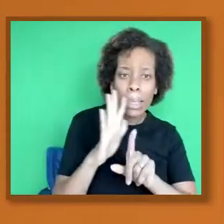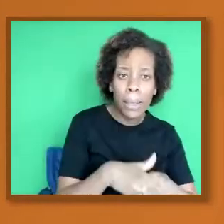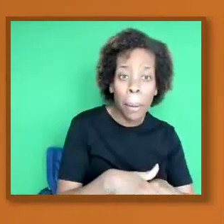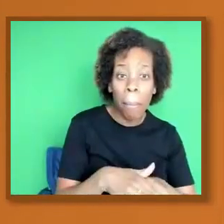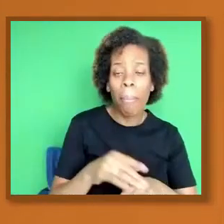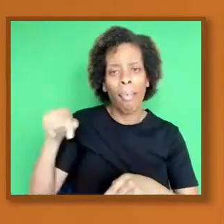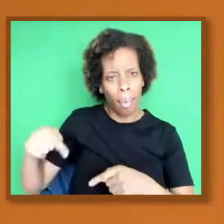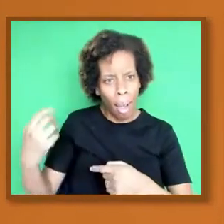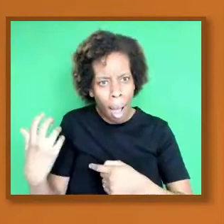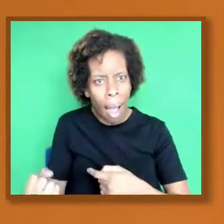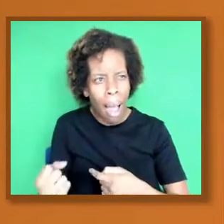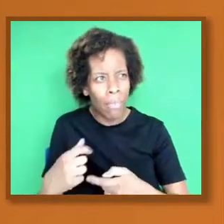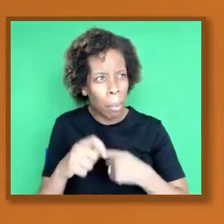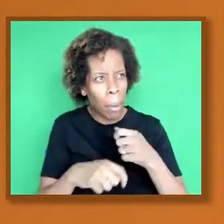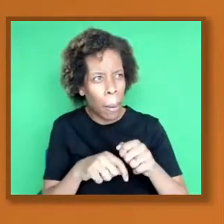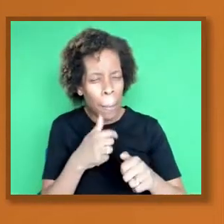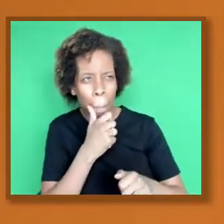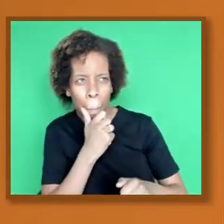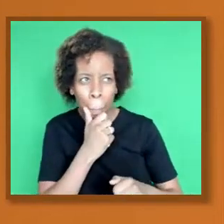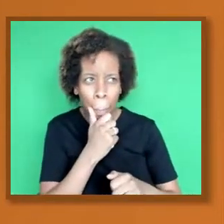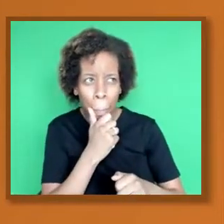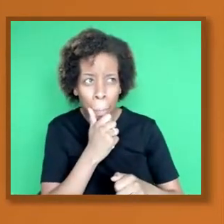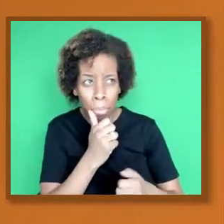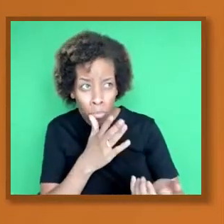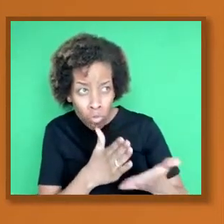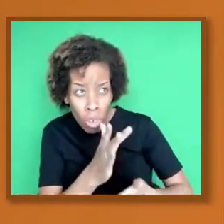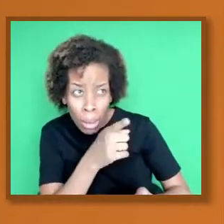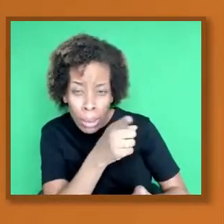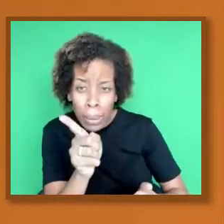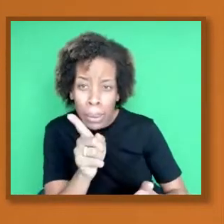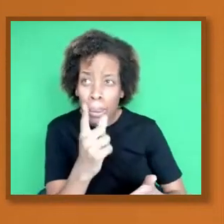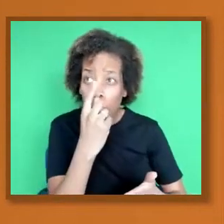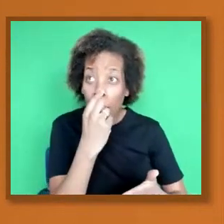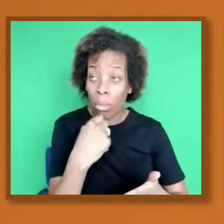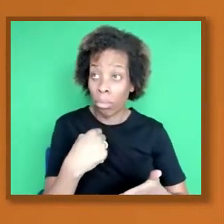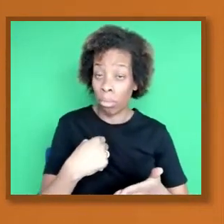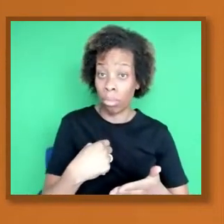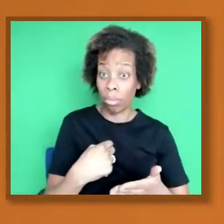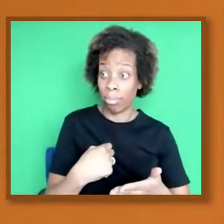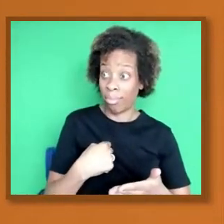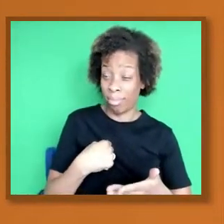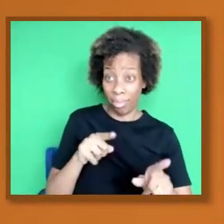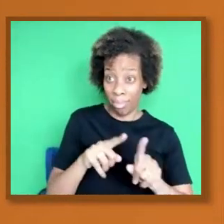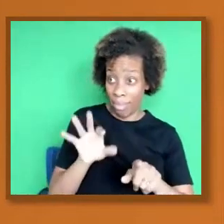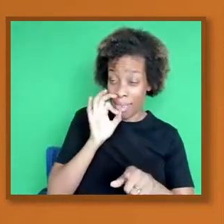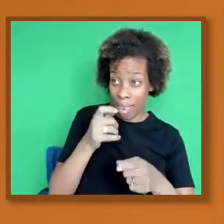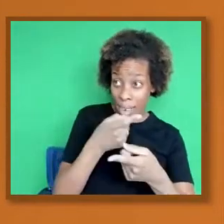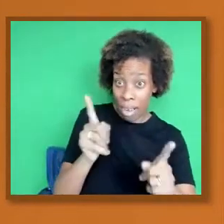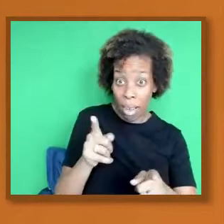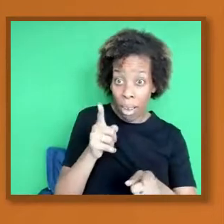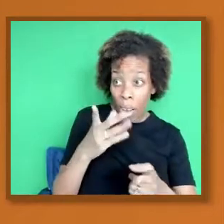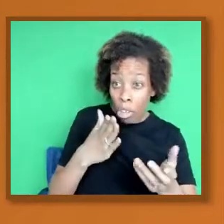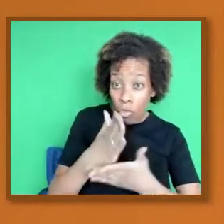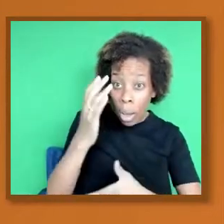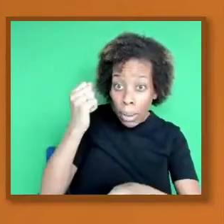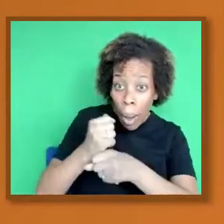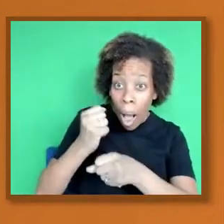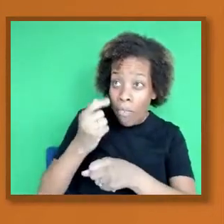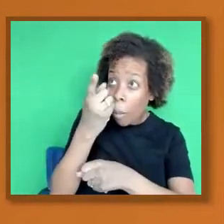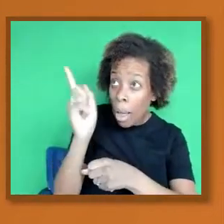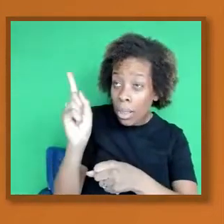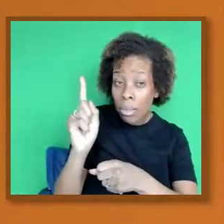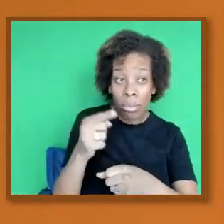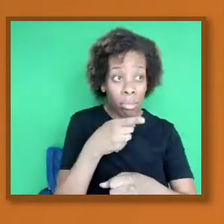And Who do you trust? Do you trust the government? Do you trust people in the medical profession who made you